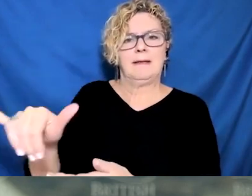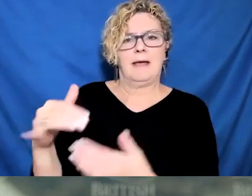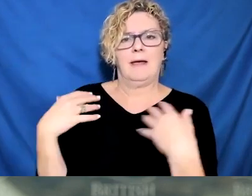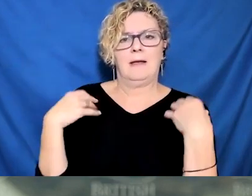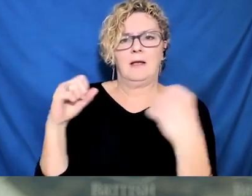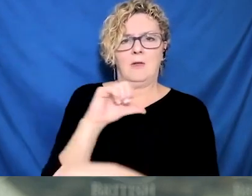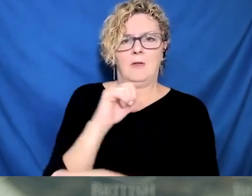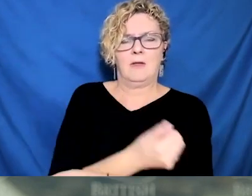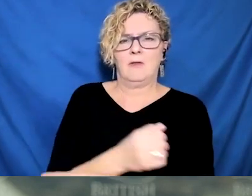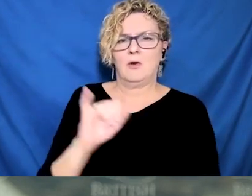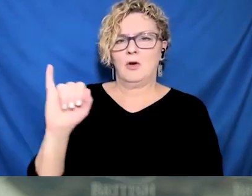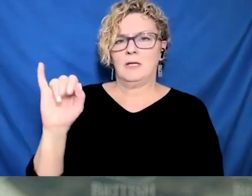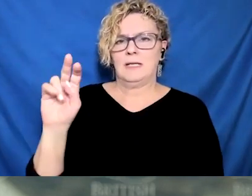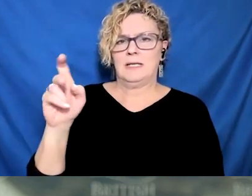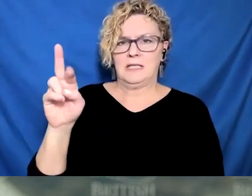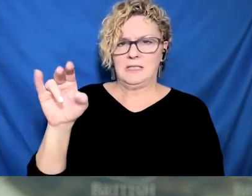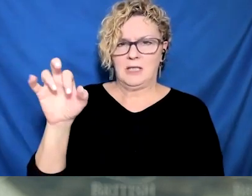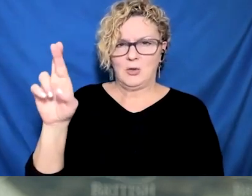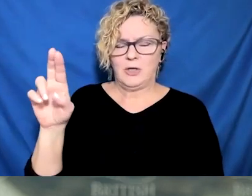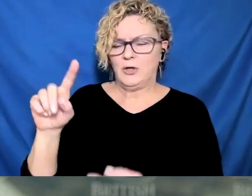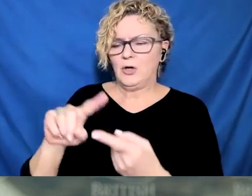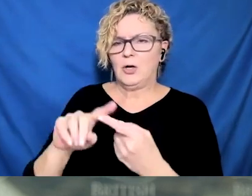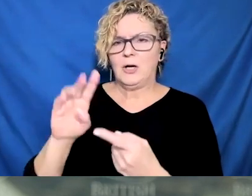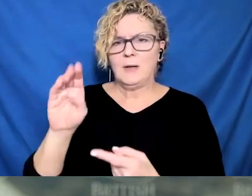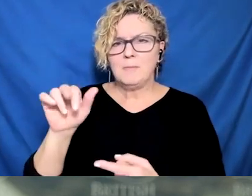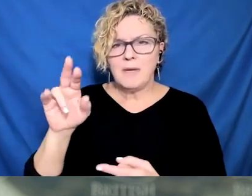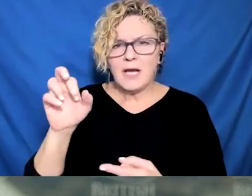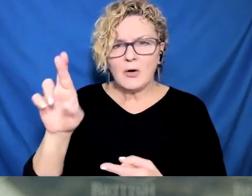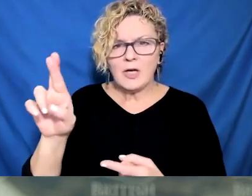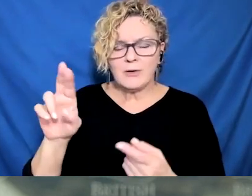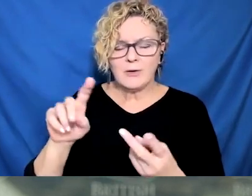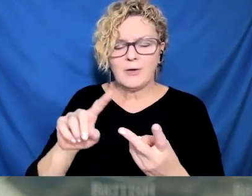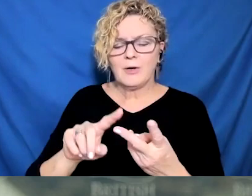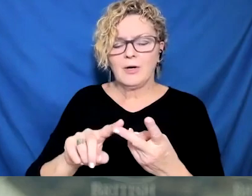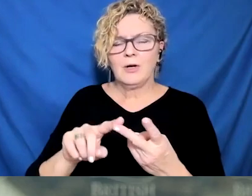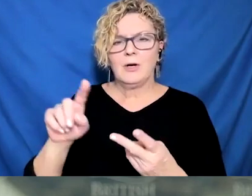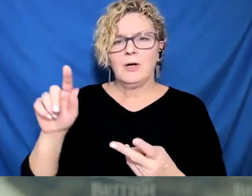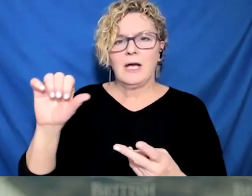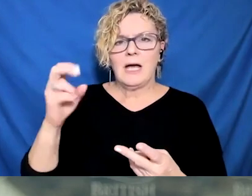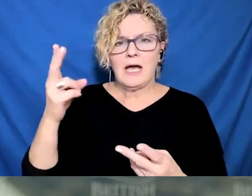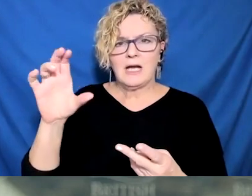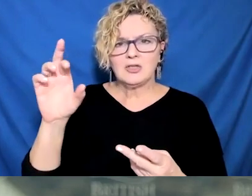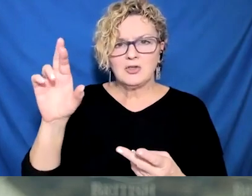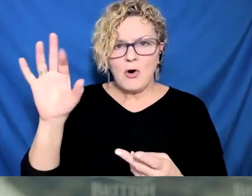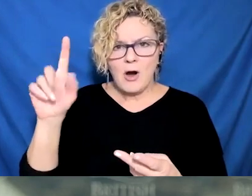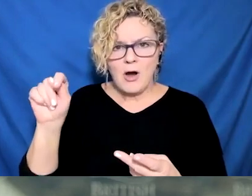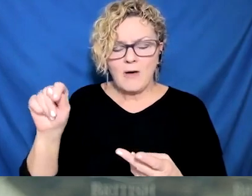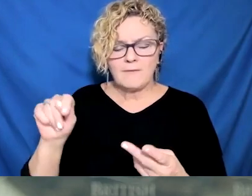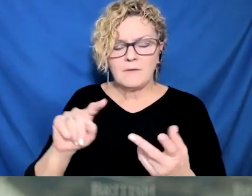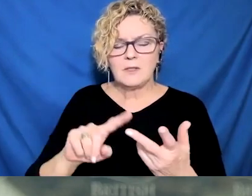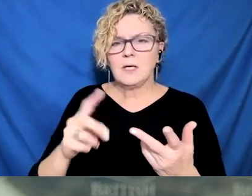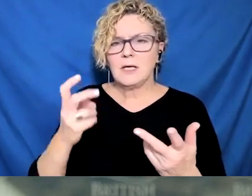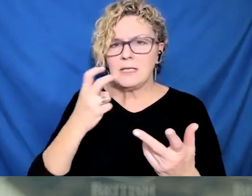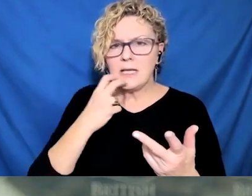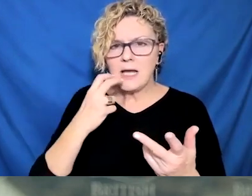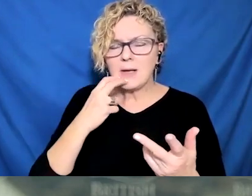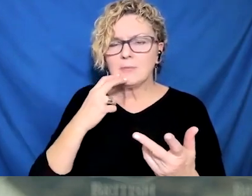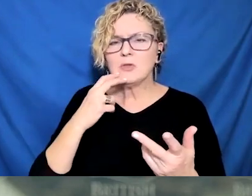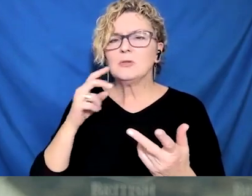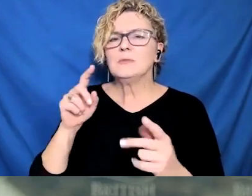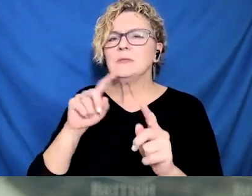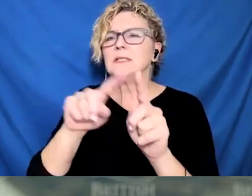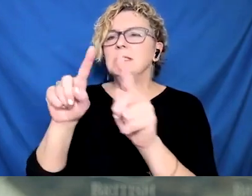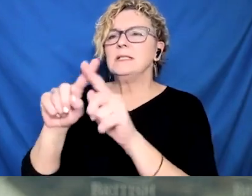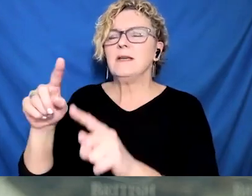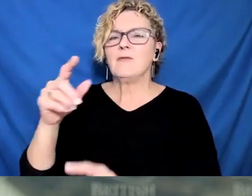real healthcare challenges there. The difference in some ways between interior health and the Metro Vancouver Health Authority is that even though